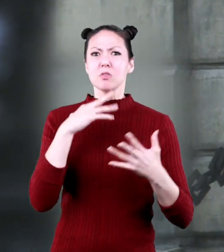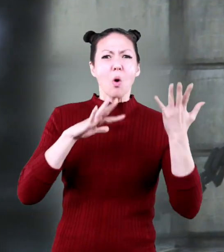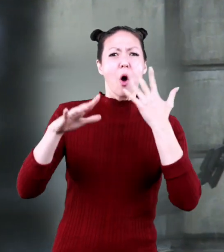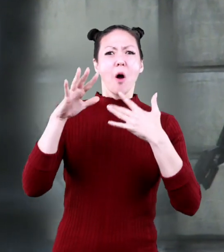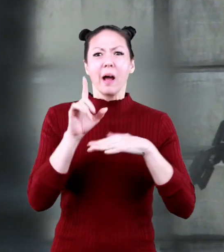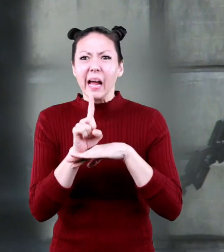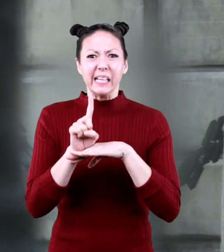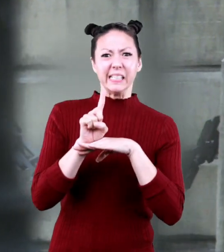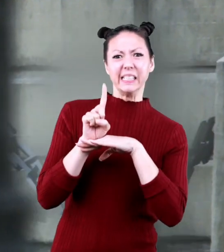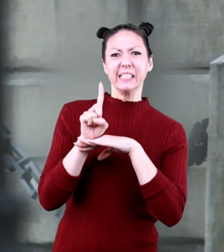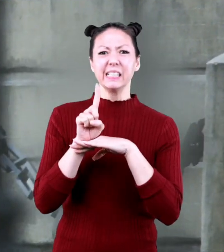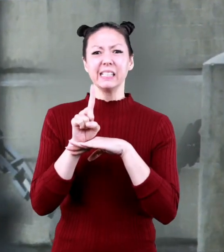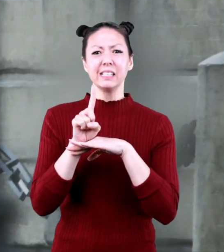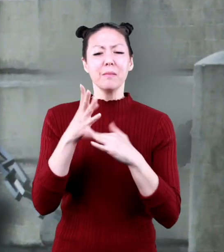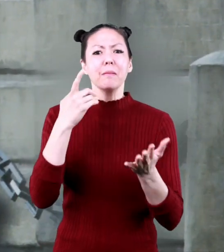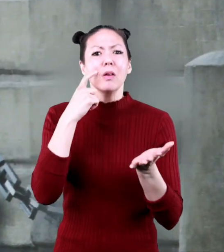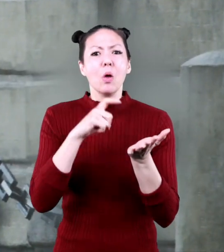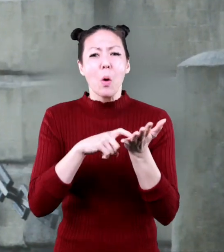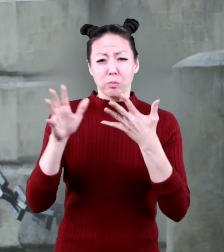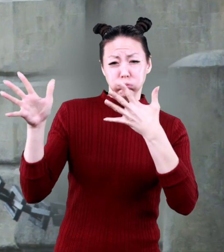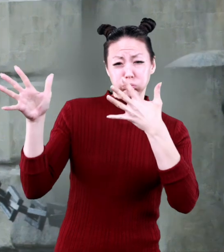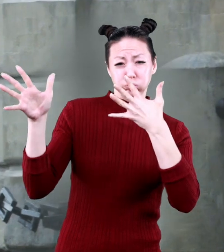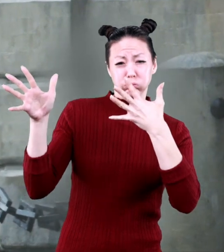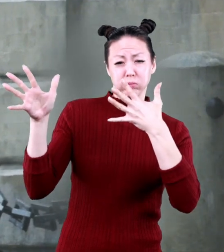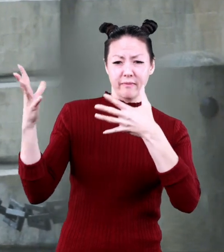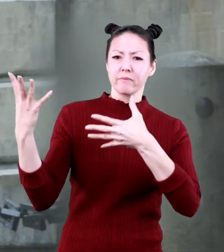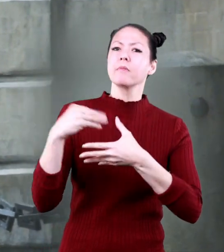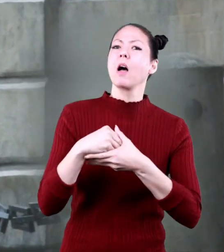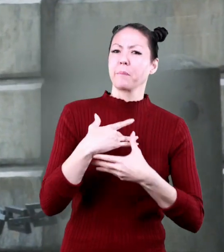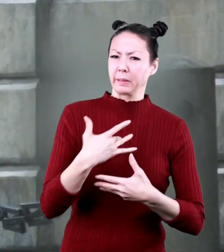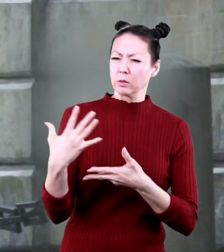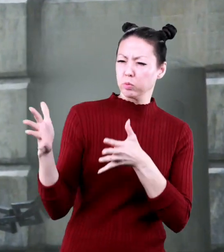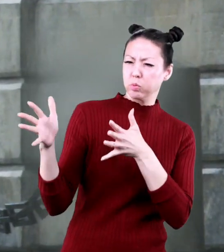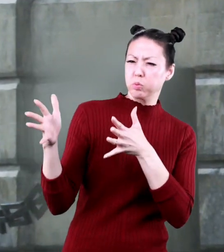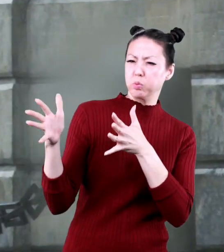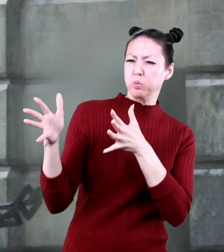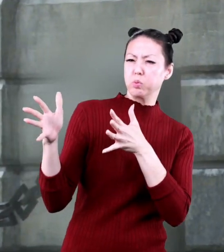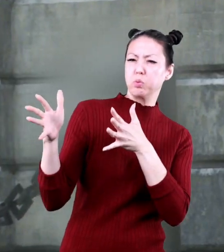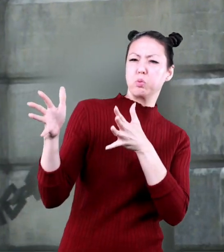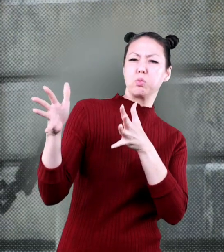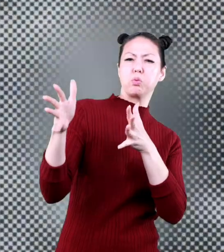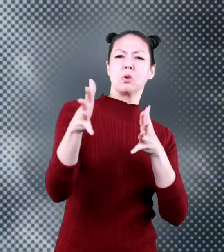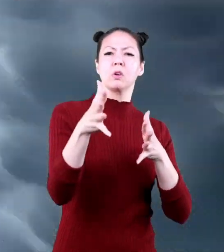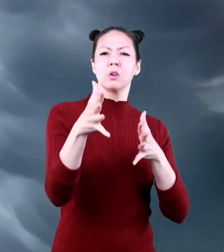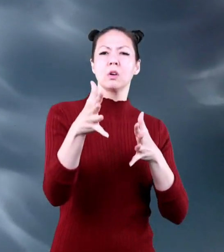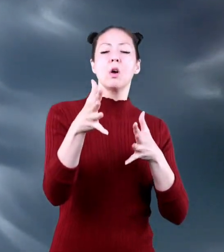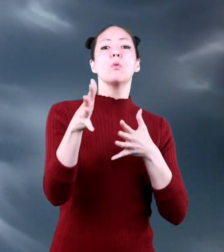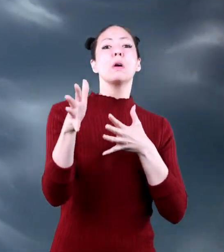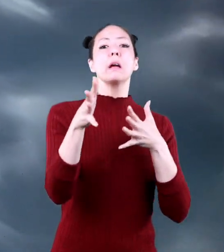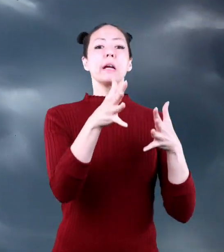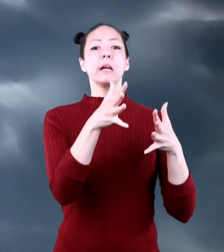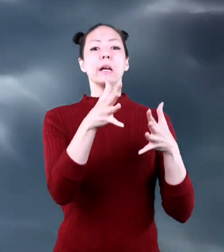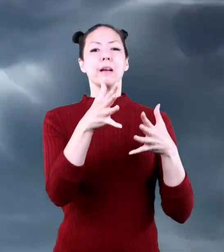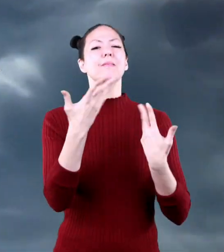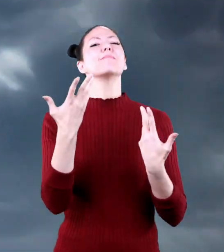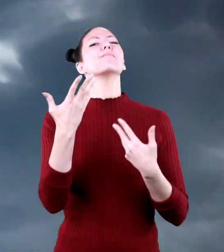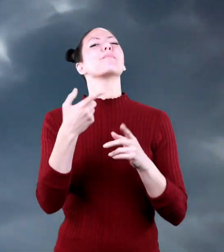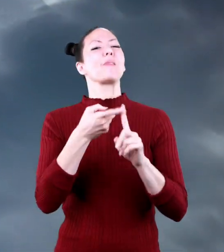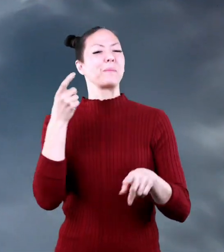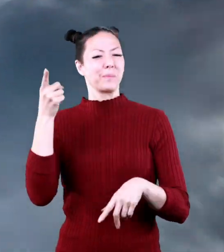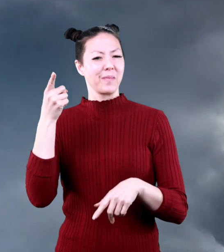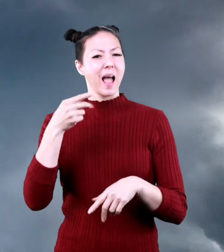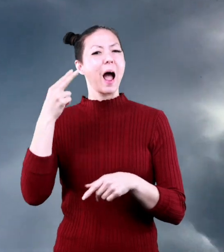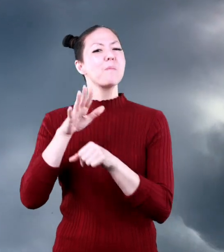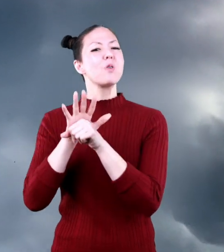stuck in a storm, you might notice that wind is almost always involved. Wind is air,